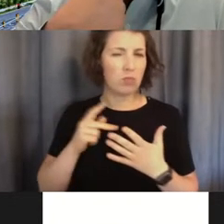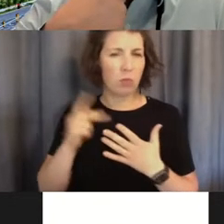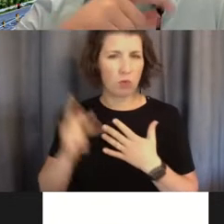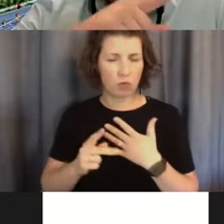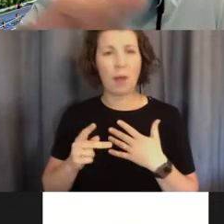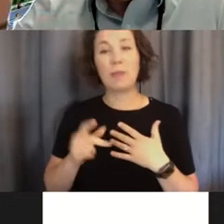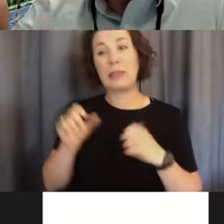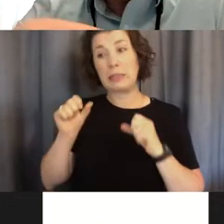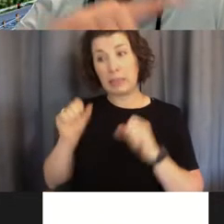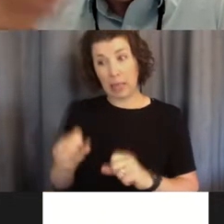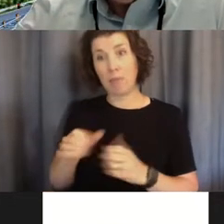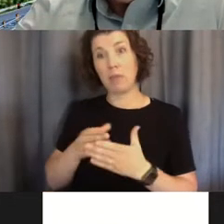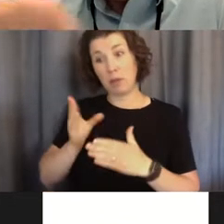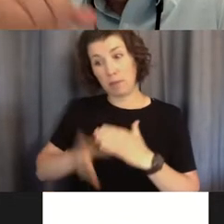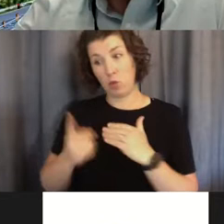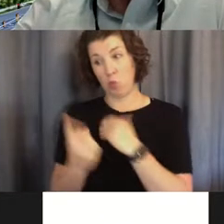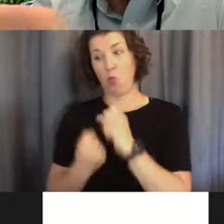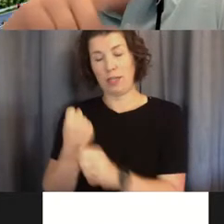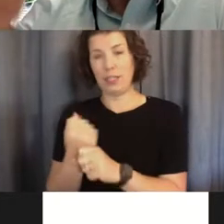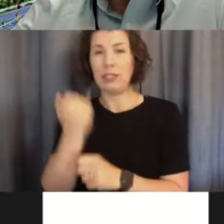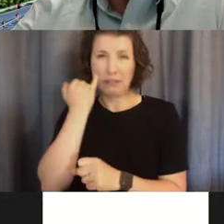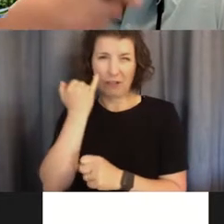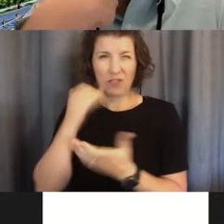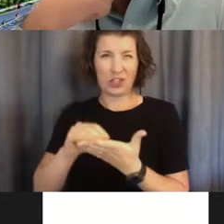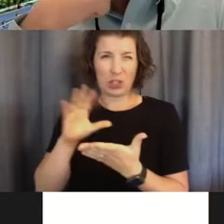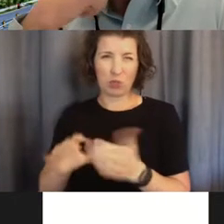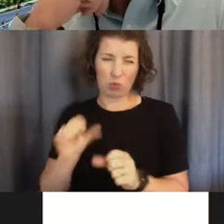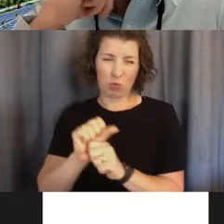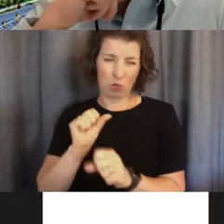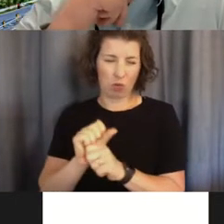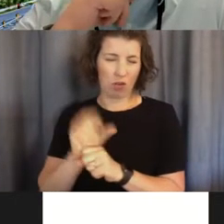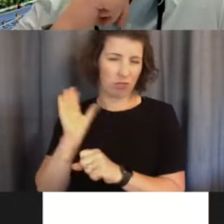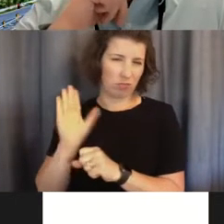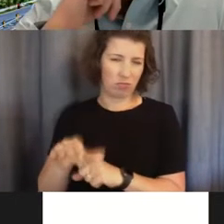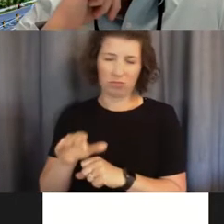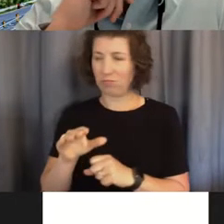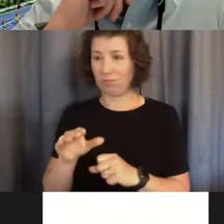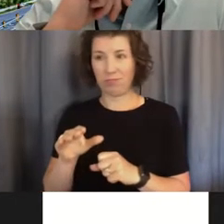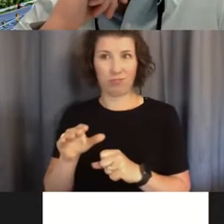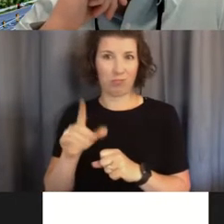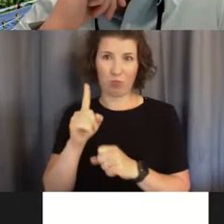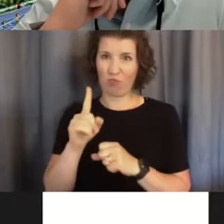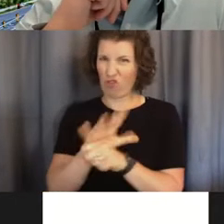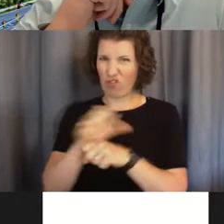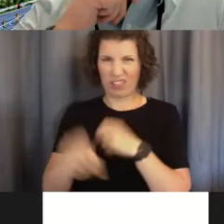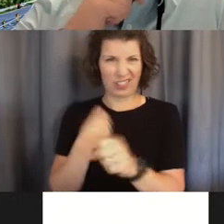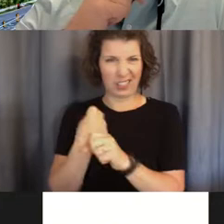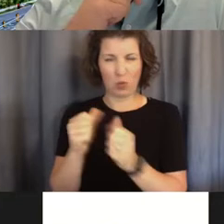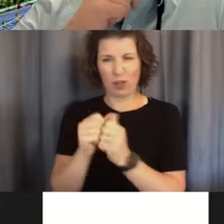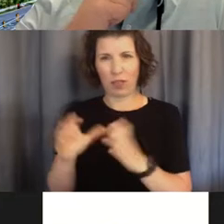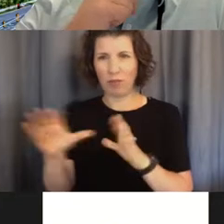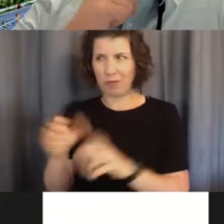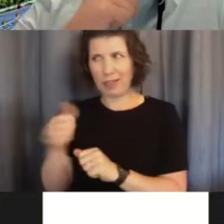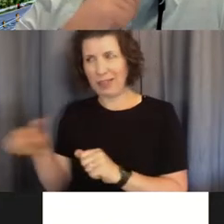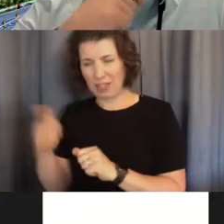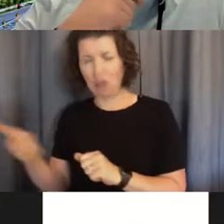for student works all year, really full time without doing anything else. Um, most students completed in two years.